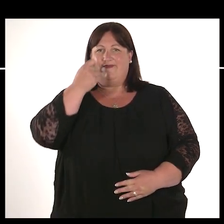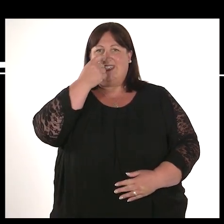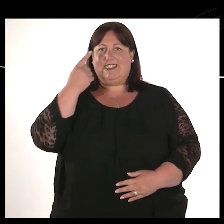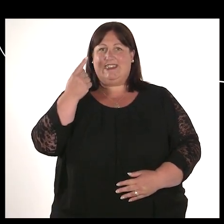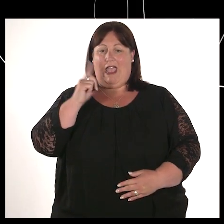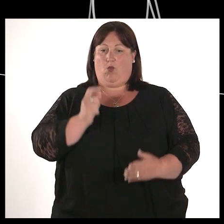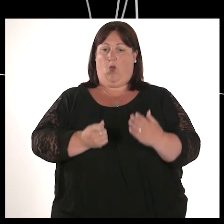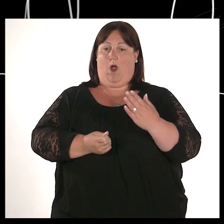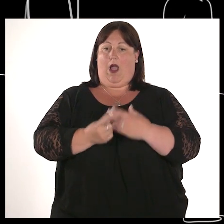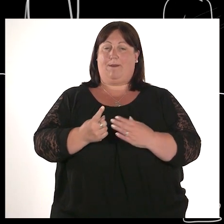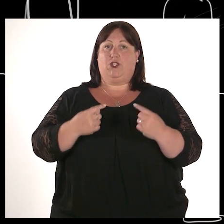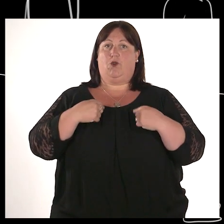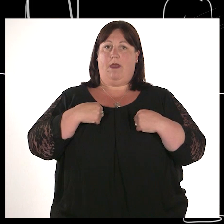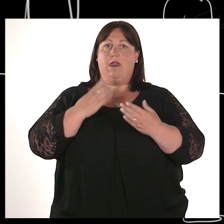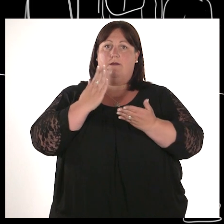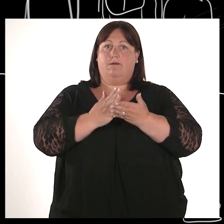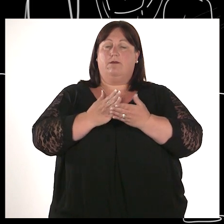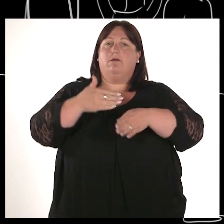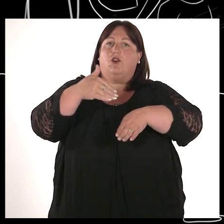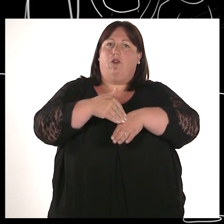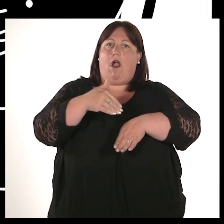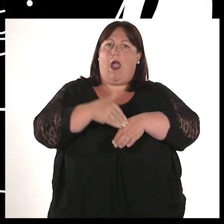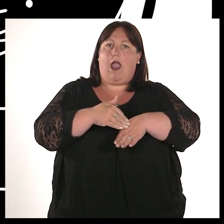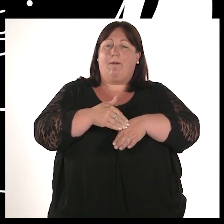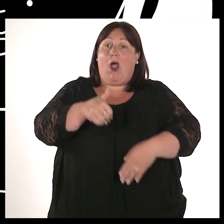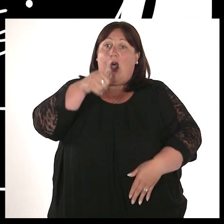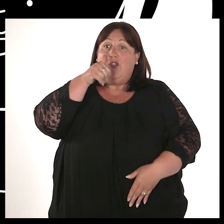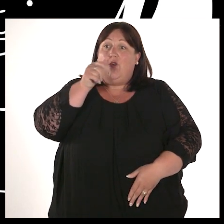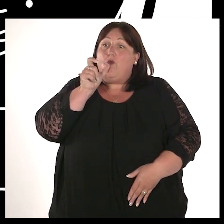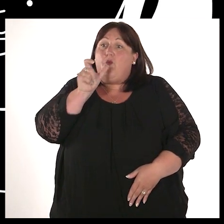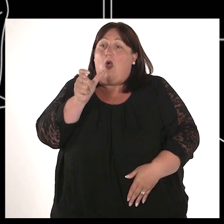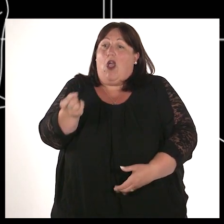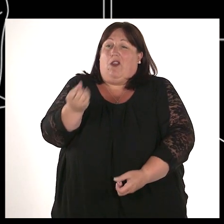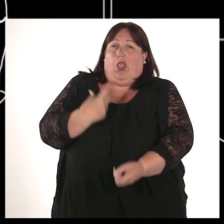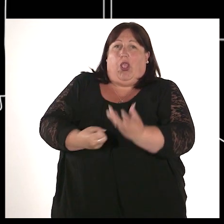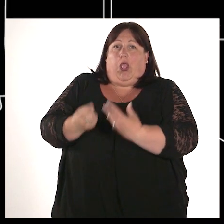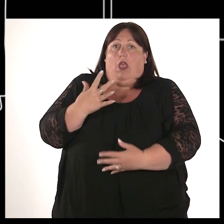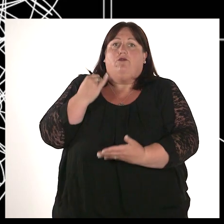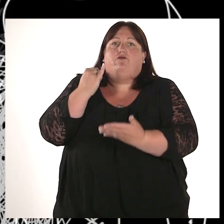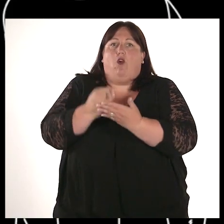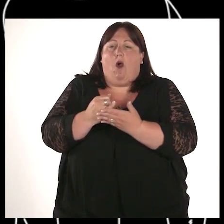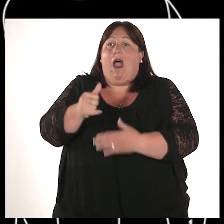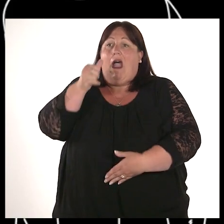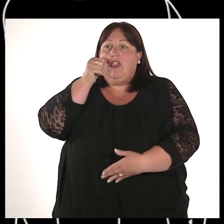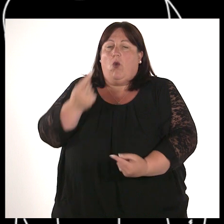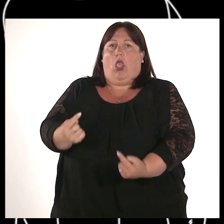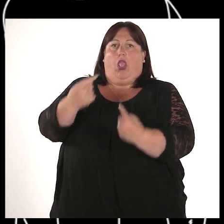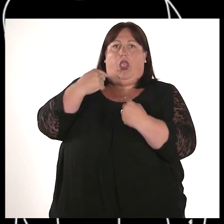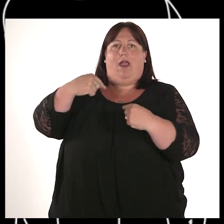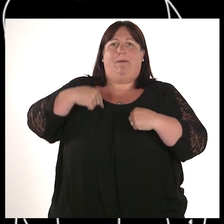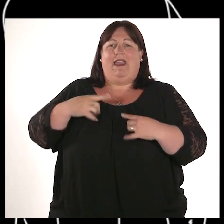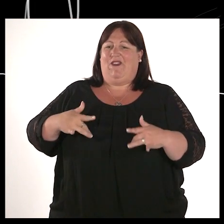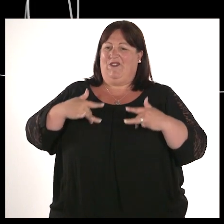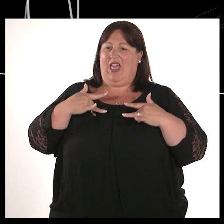I didn't really understand that what was happening to me was a crime. I knew that what they were saying to me was wrong and I knew that I was being targeted specifically